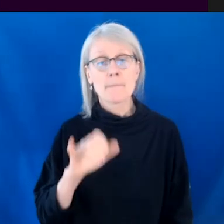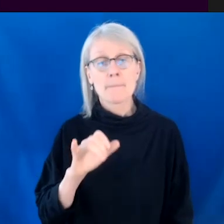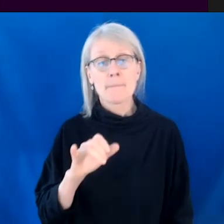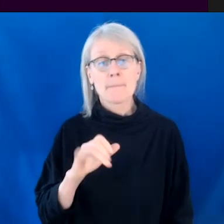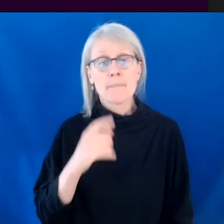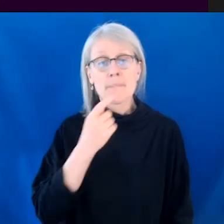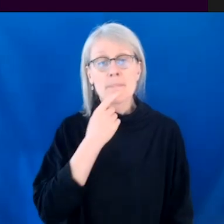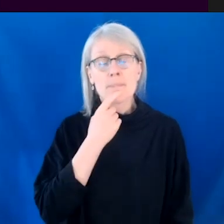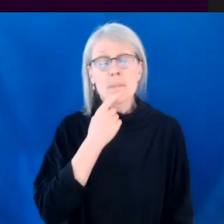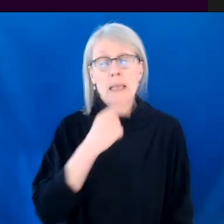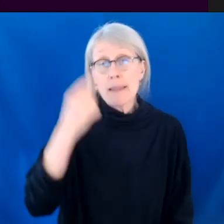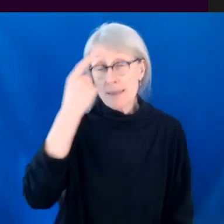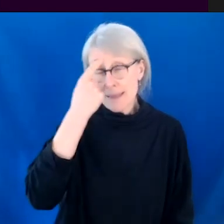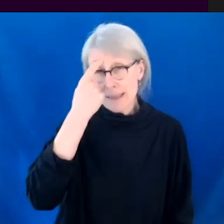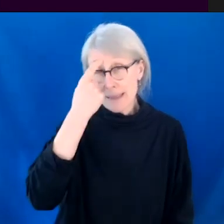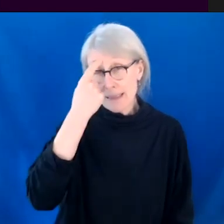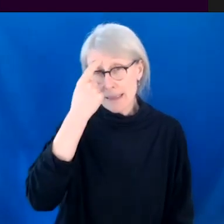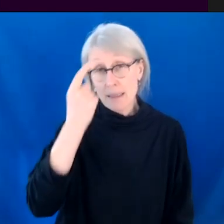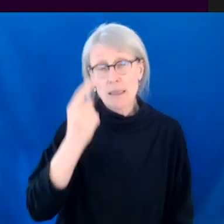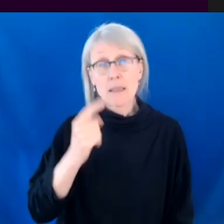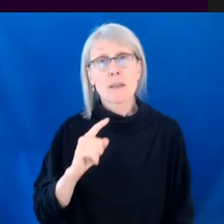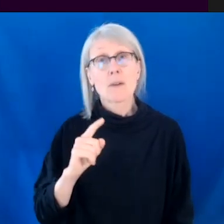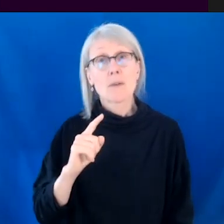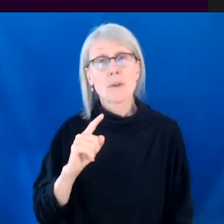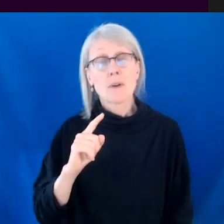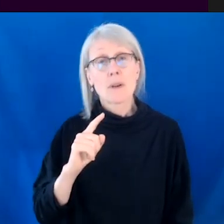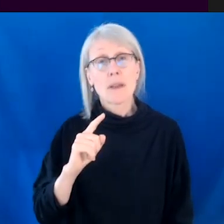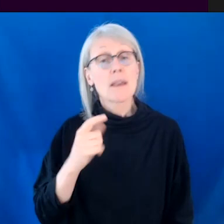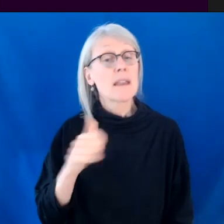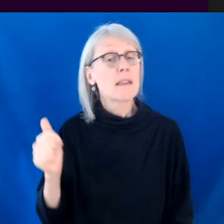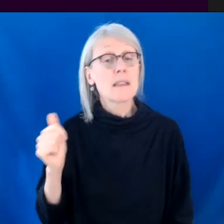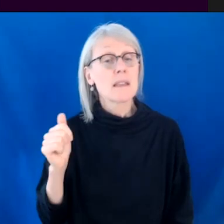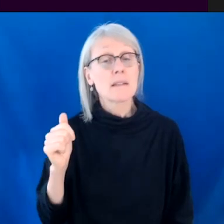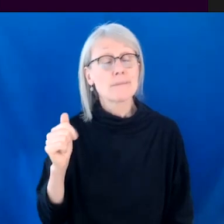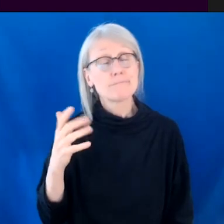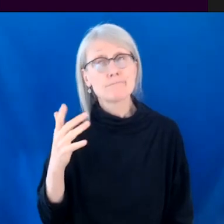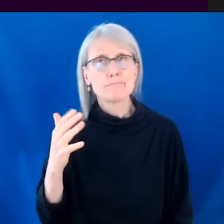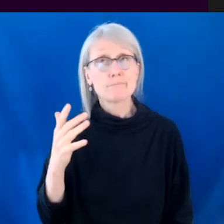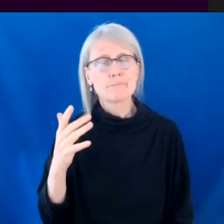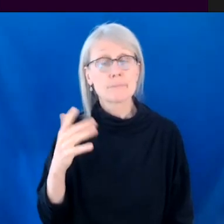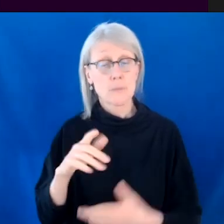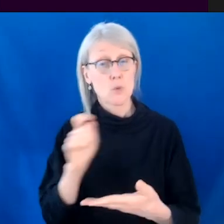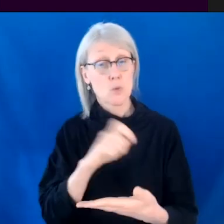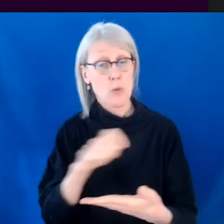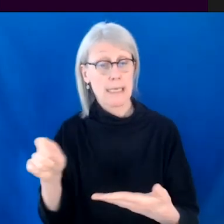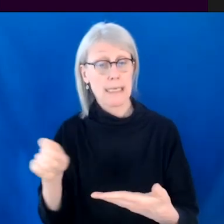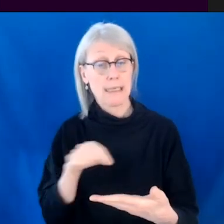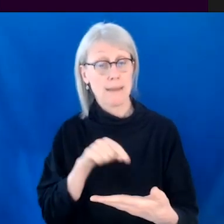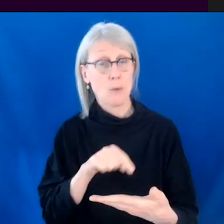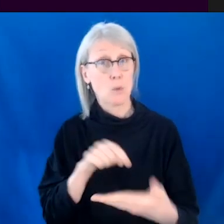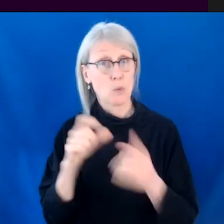that every word that they say should count and should matter.